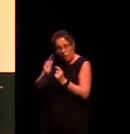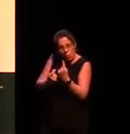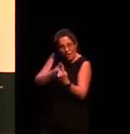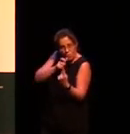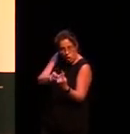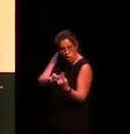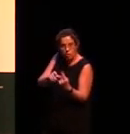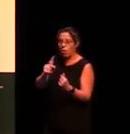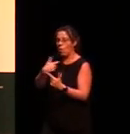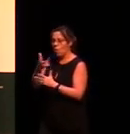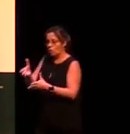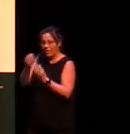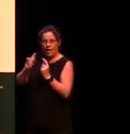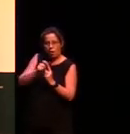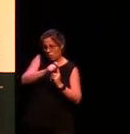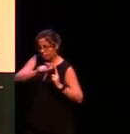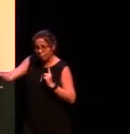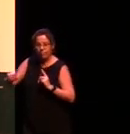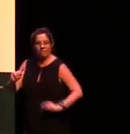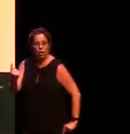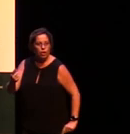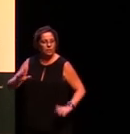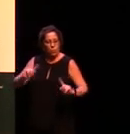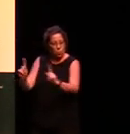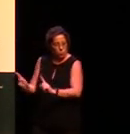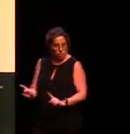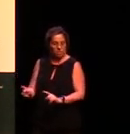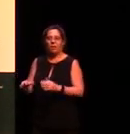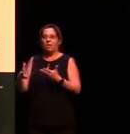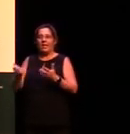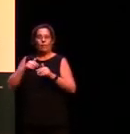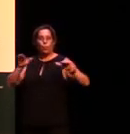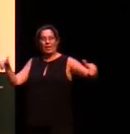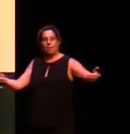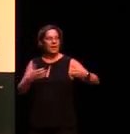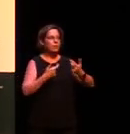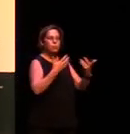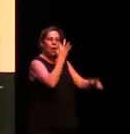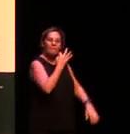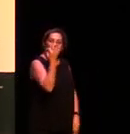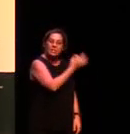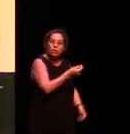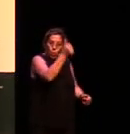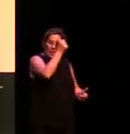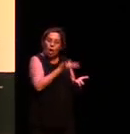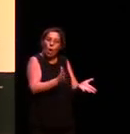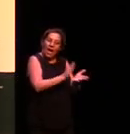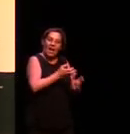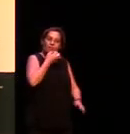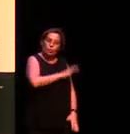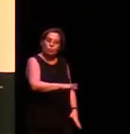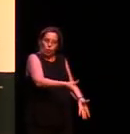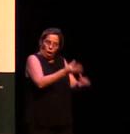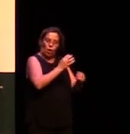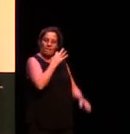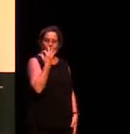differently from Murimpatta and obviously if we just base our research on a small number of the world's languages we're